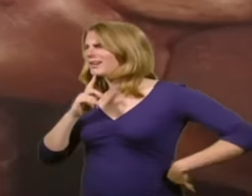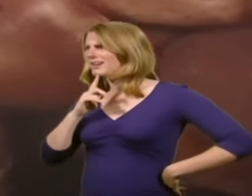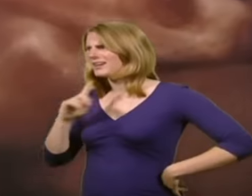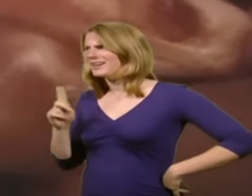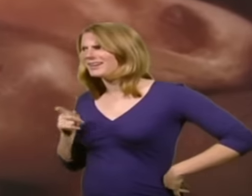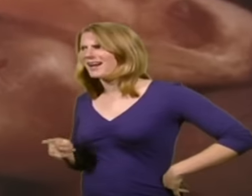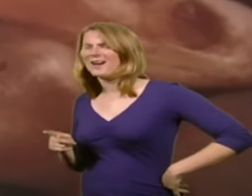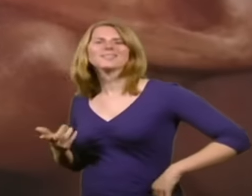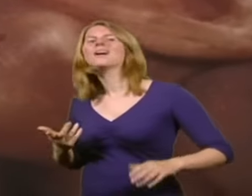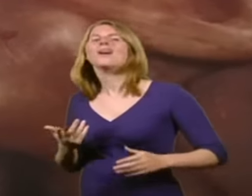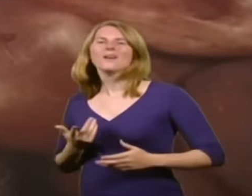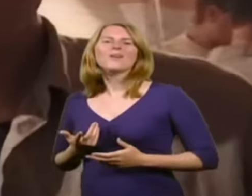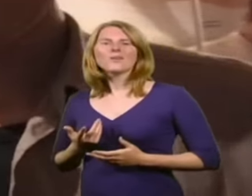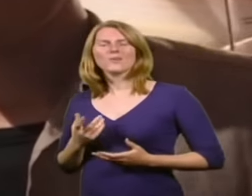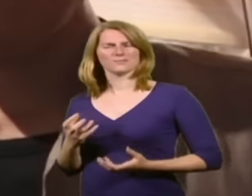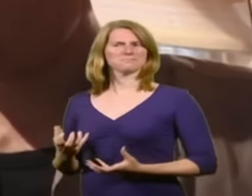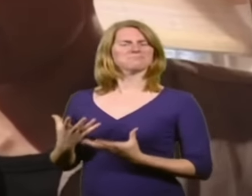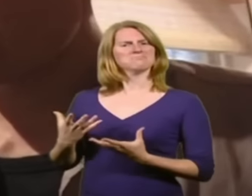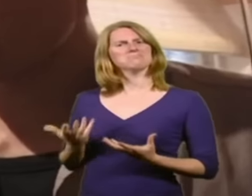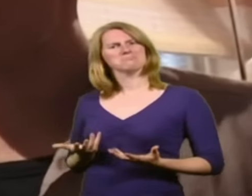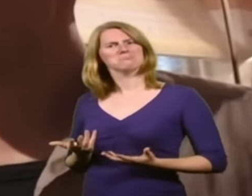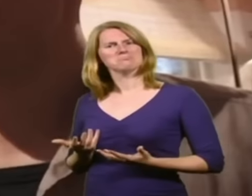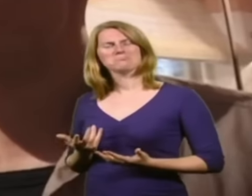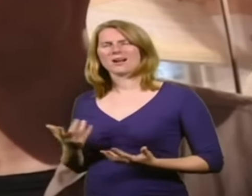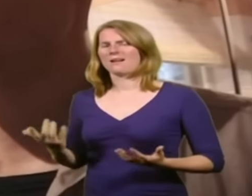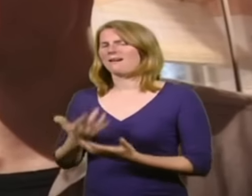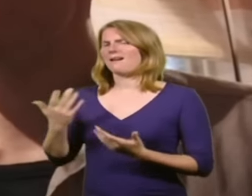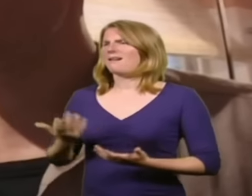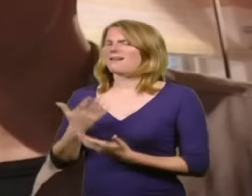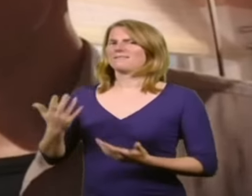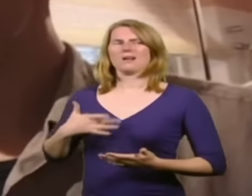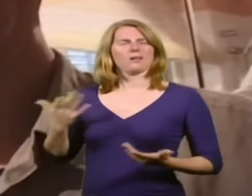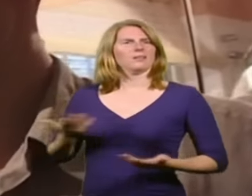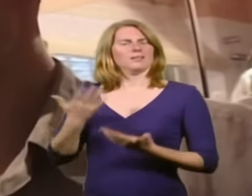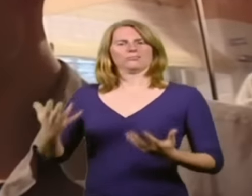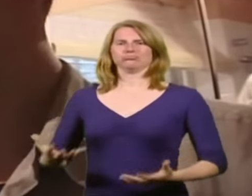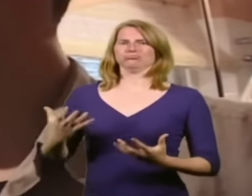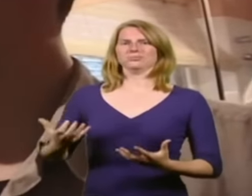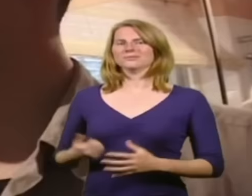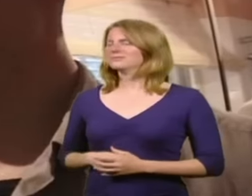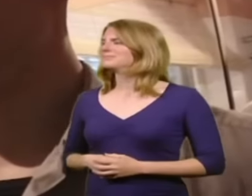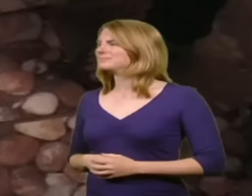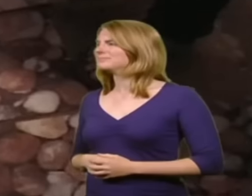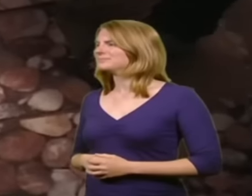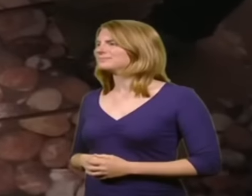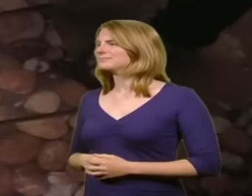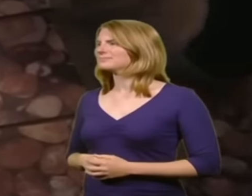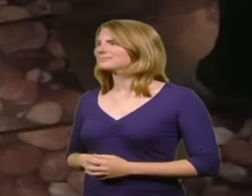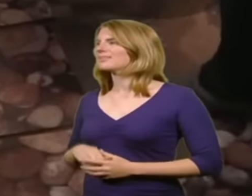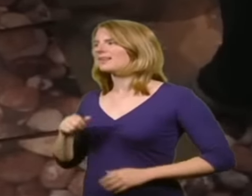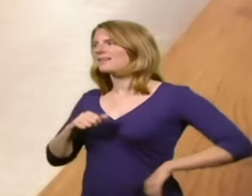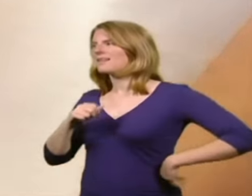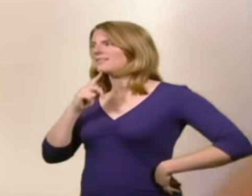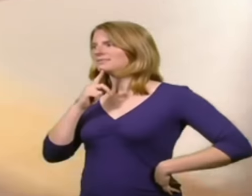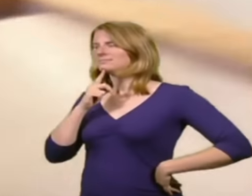It's a pebbles. right. Very classy It goes with the sort of peachy, livery walls. Yeah, I think so. It'd be just like being on a